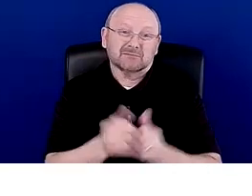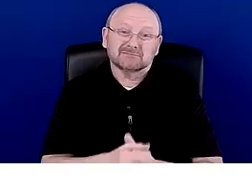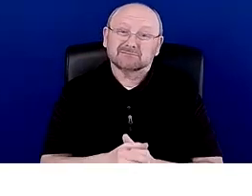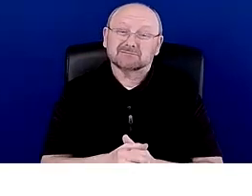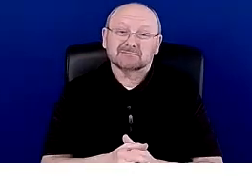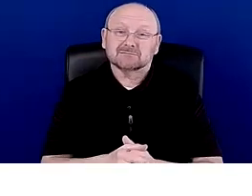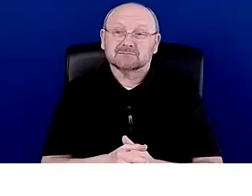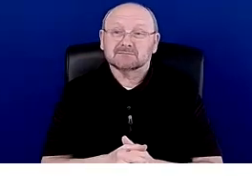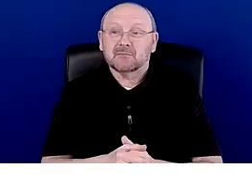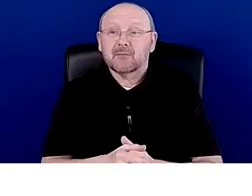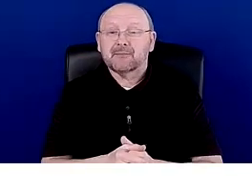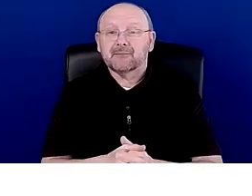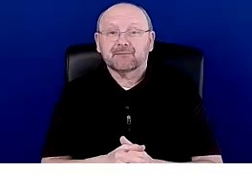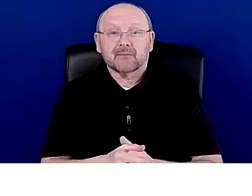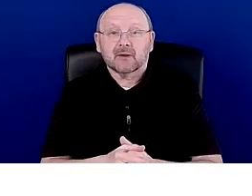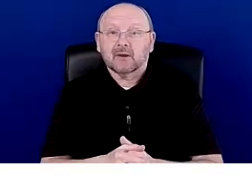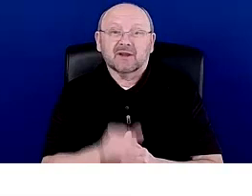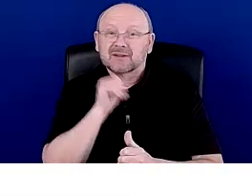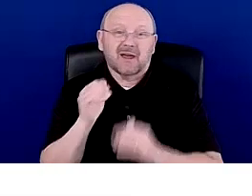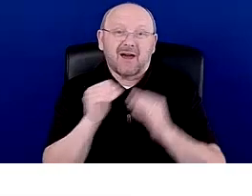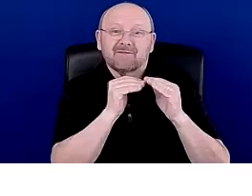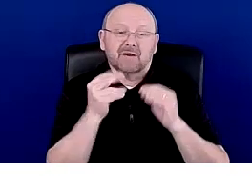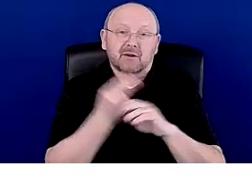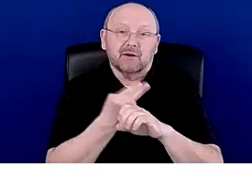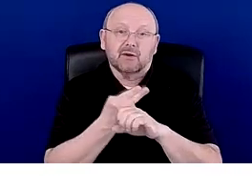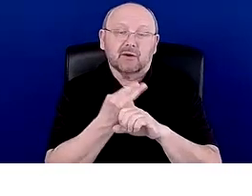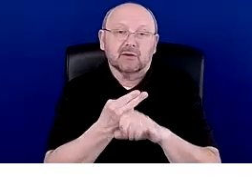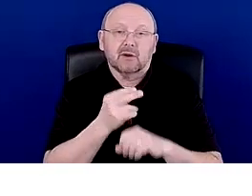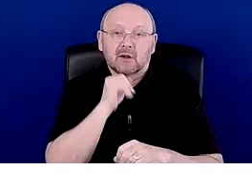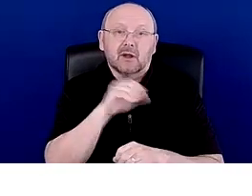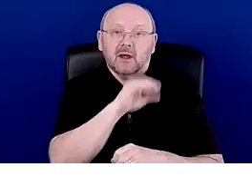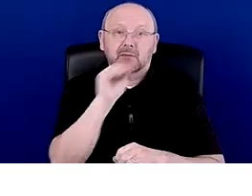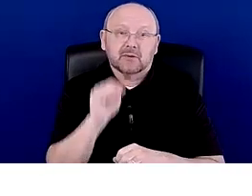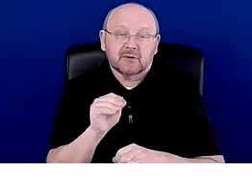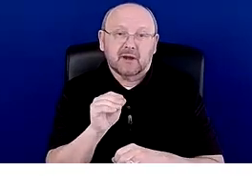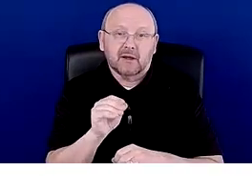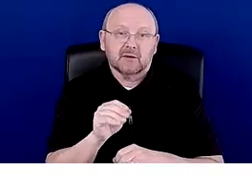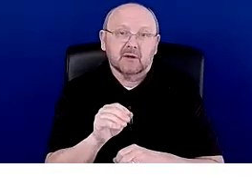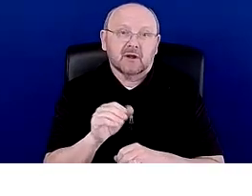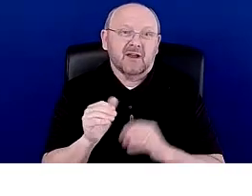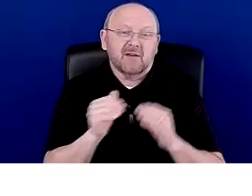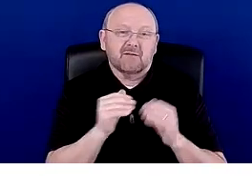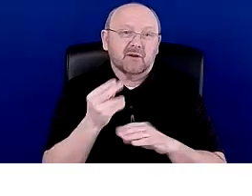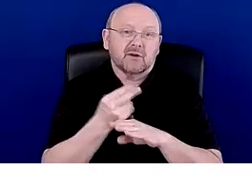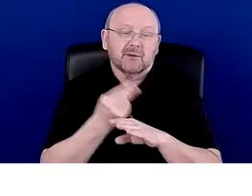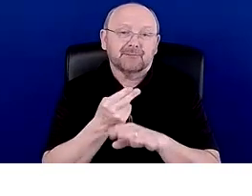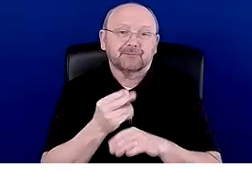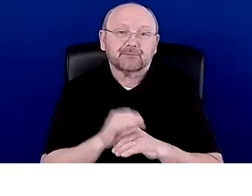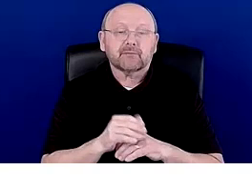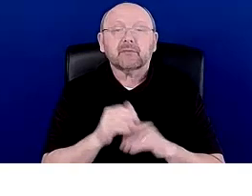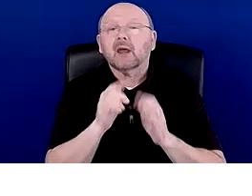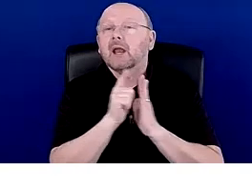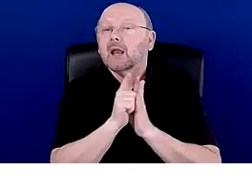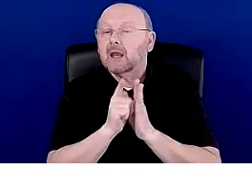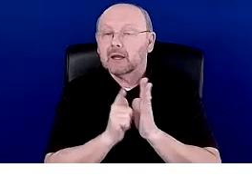that's not fair use. There's not a certain percentage or a certain number of pages that's considered fair use. It's just legally, it's